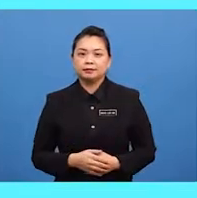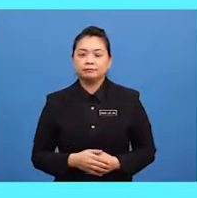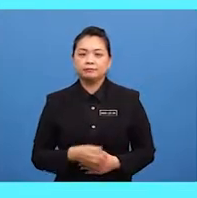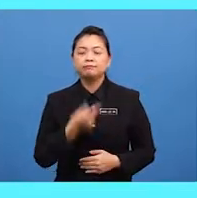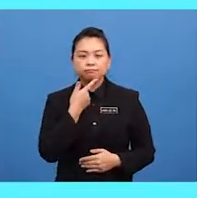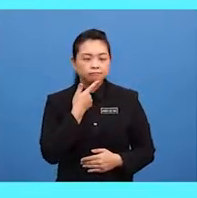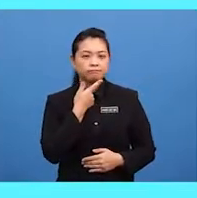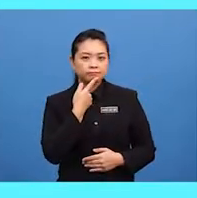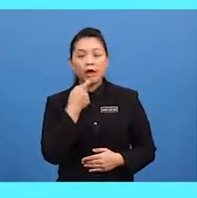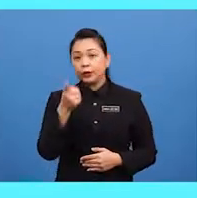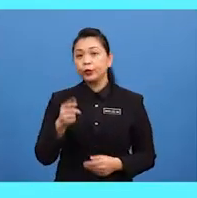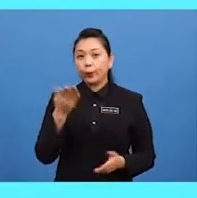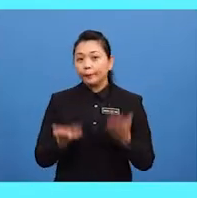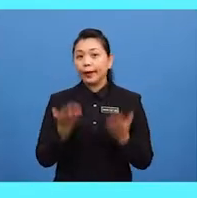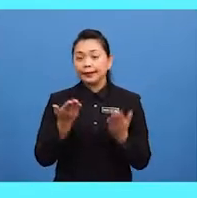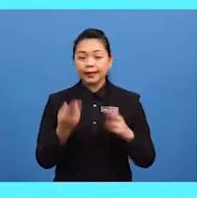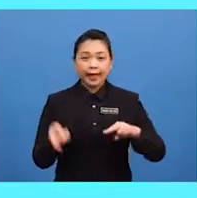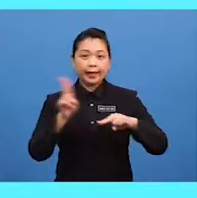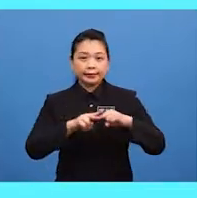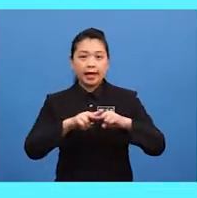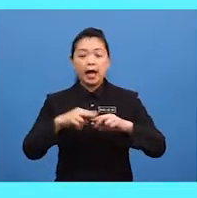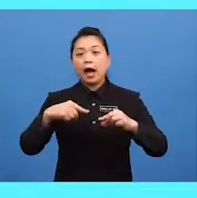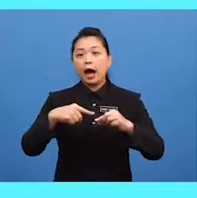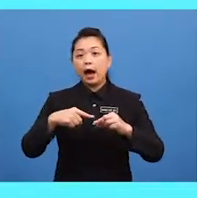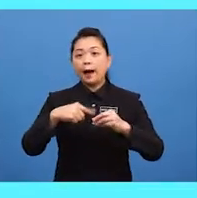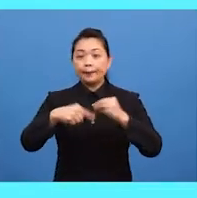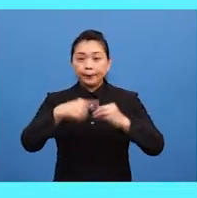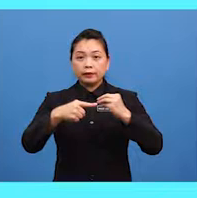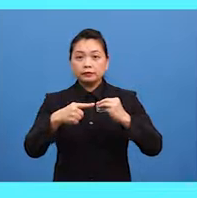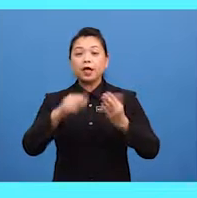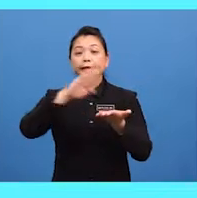you might add about the kitchen cabinet